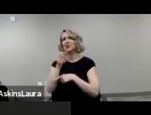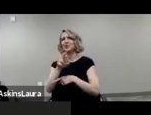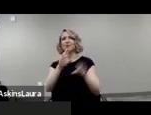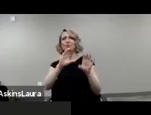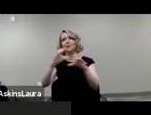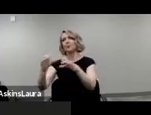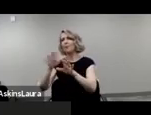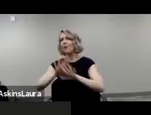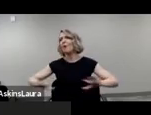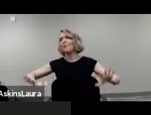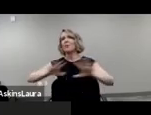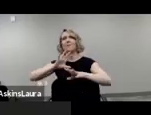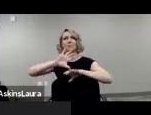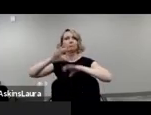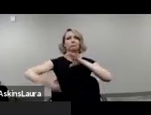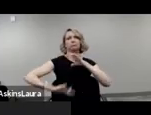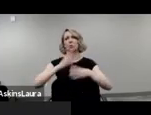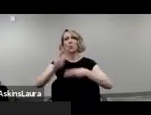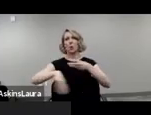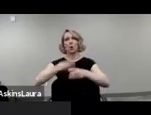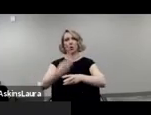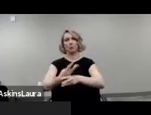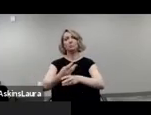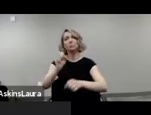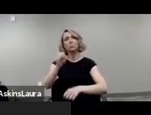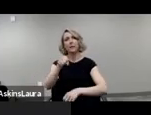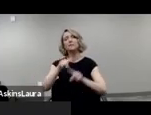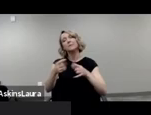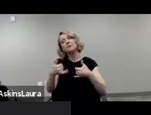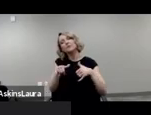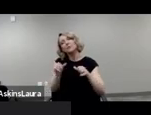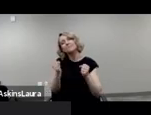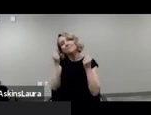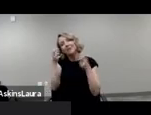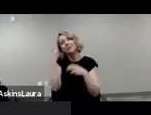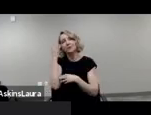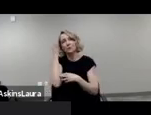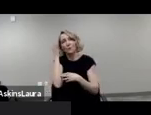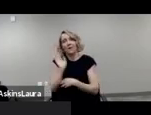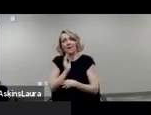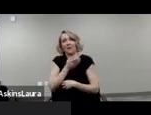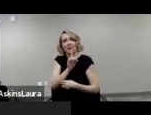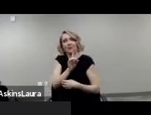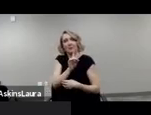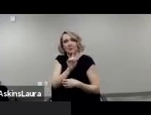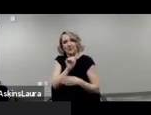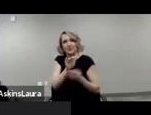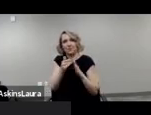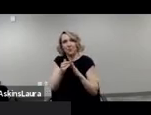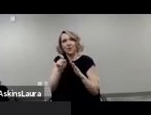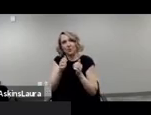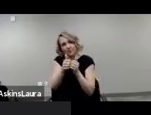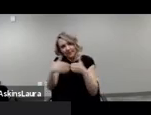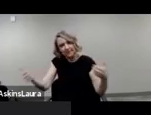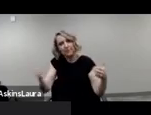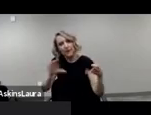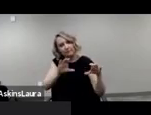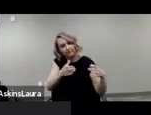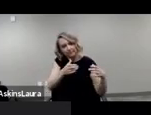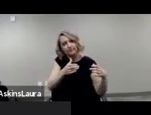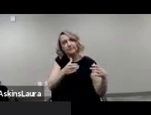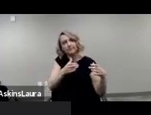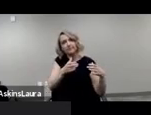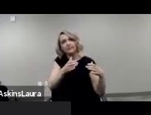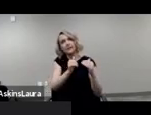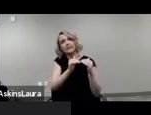in the world, there are still a number of reasons why our community needs to be separated as its own underserved